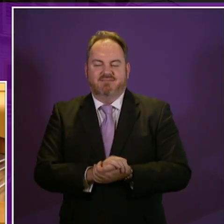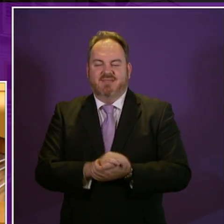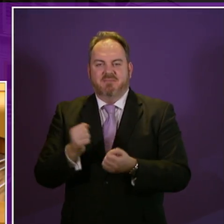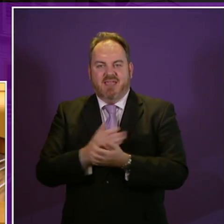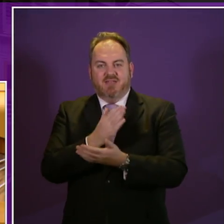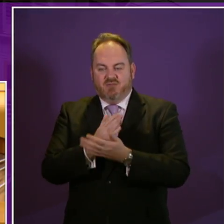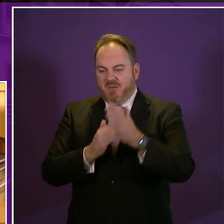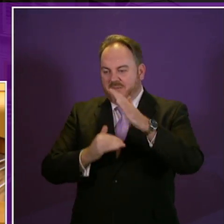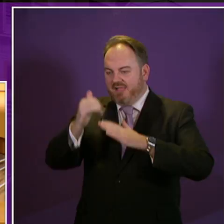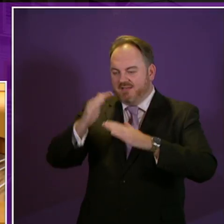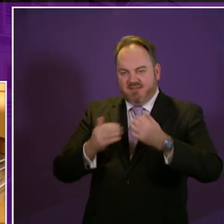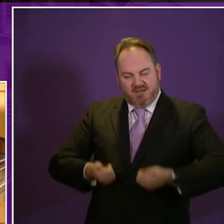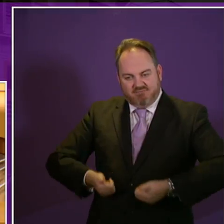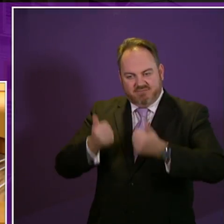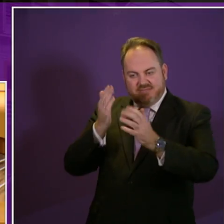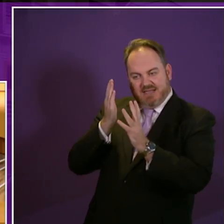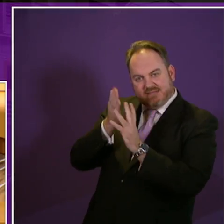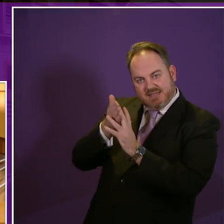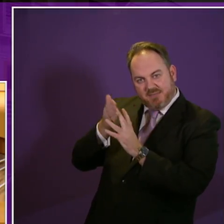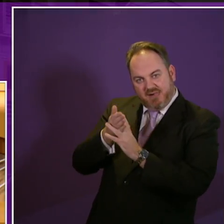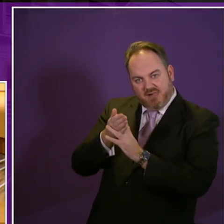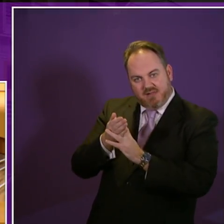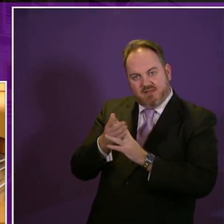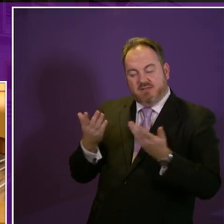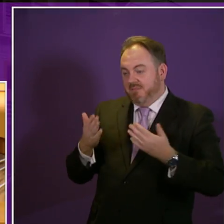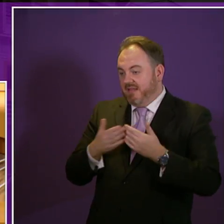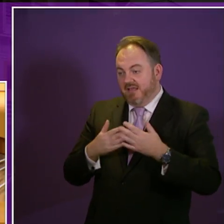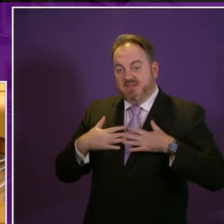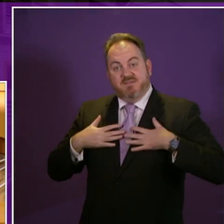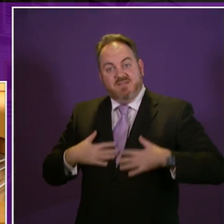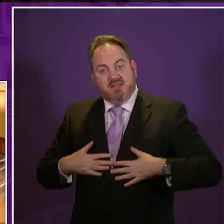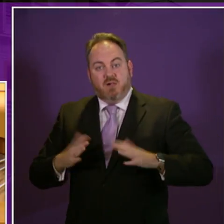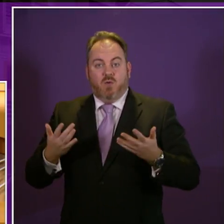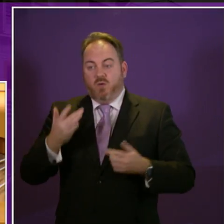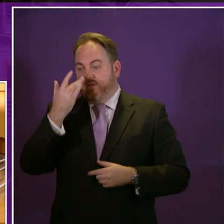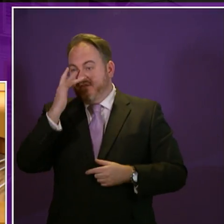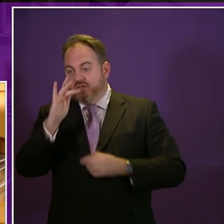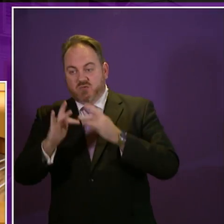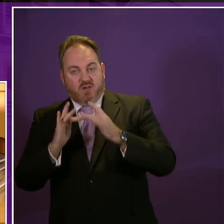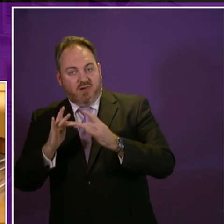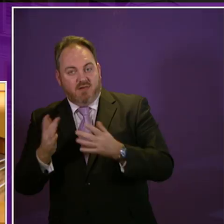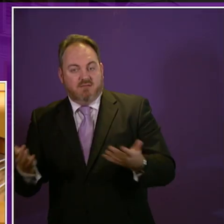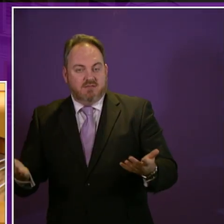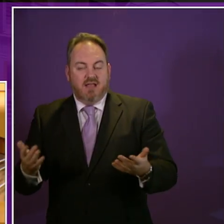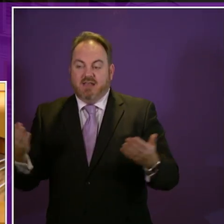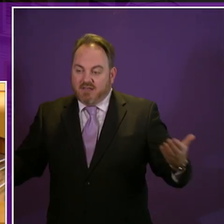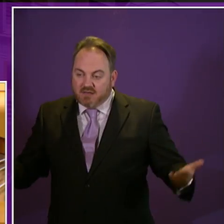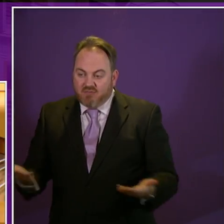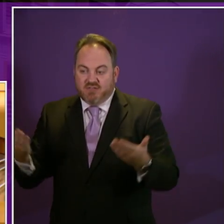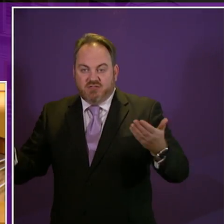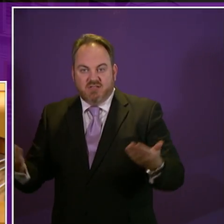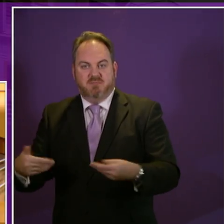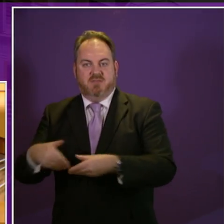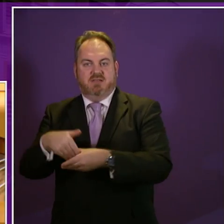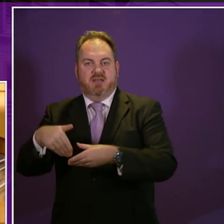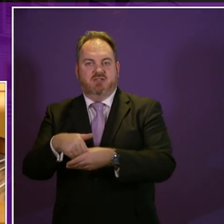buildings and institutions, both the physical and the virtual, and promotes active participation. I'd like